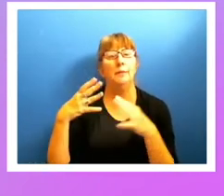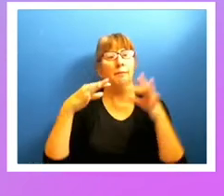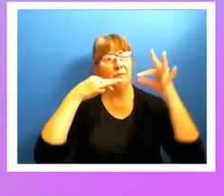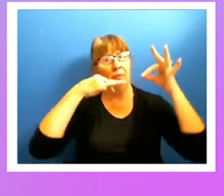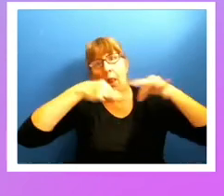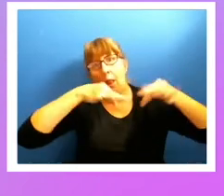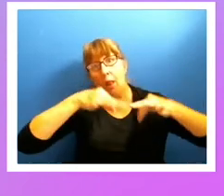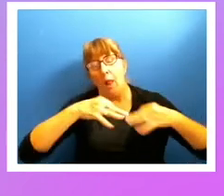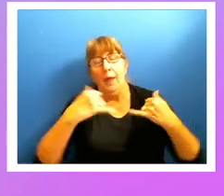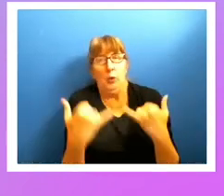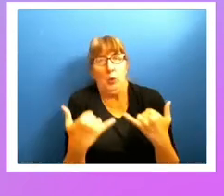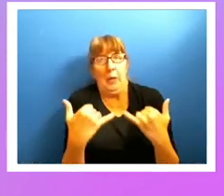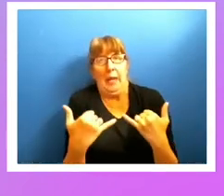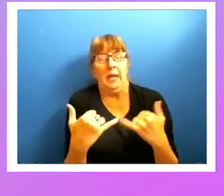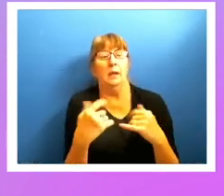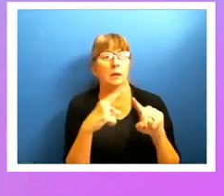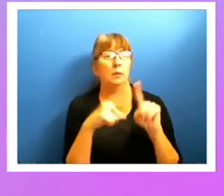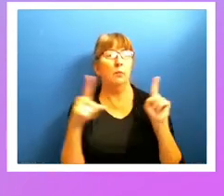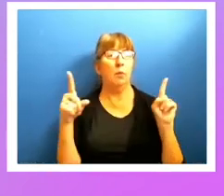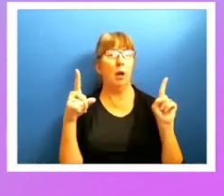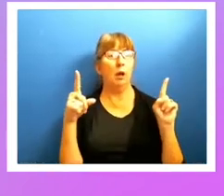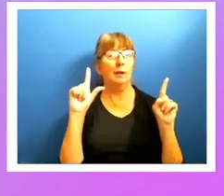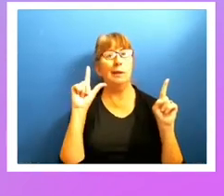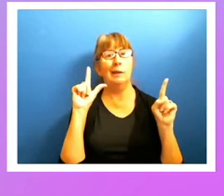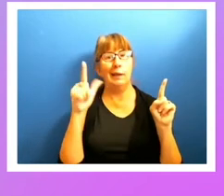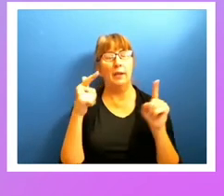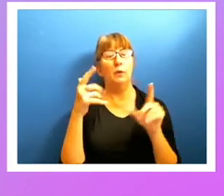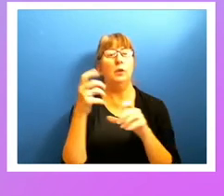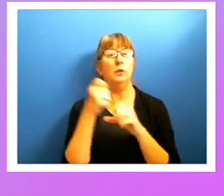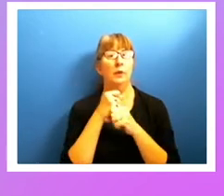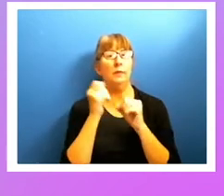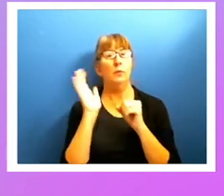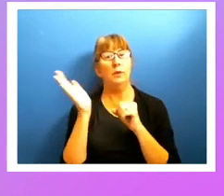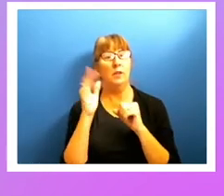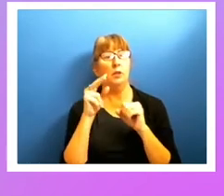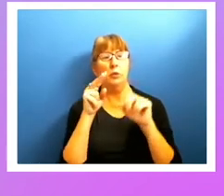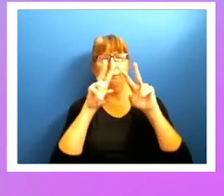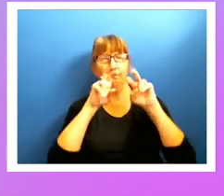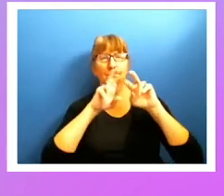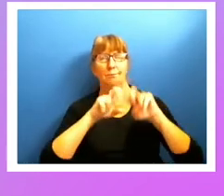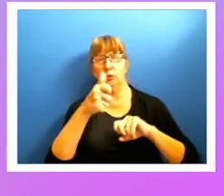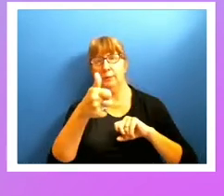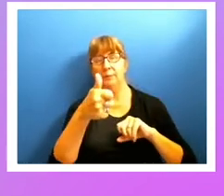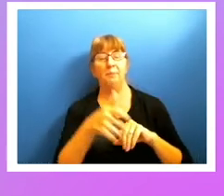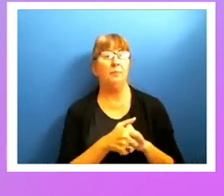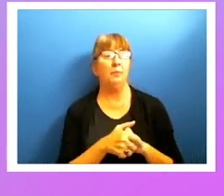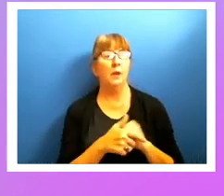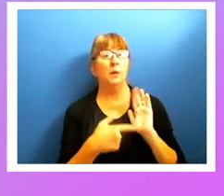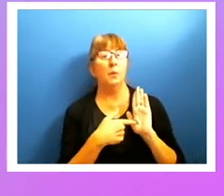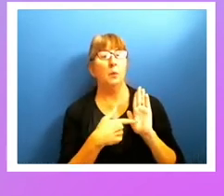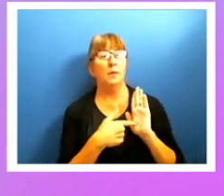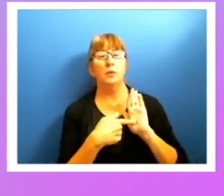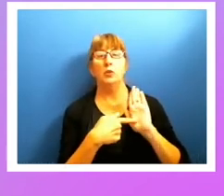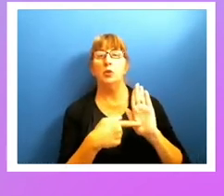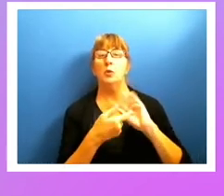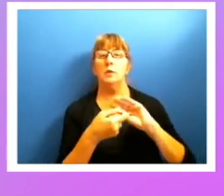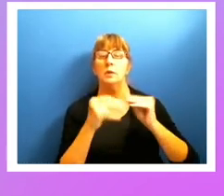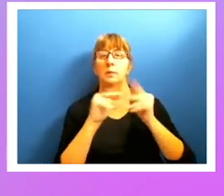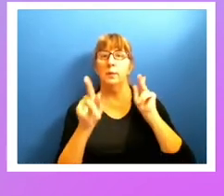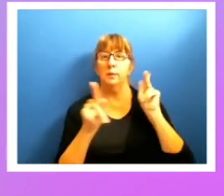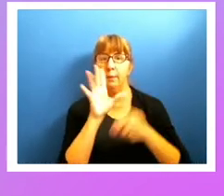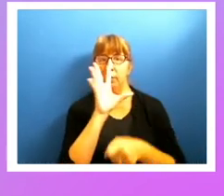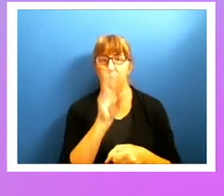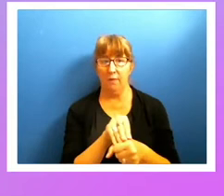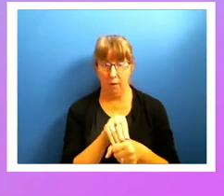in this presentation, but of course, once you get the presentation, you can dig through it in the table. But what this is showing is the number of people involved,